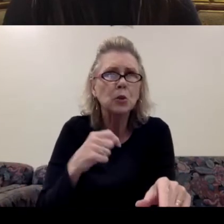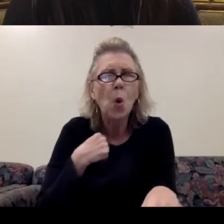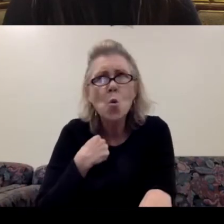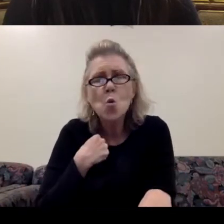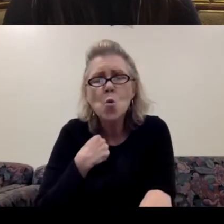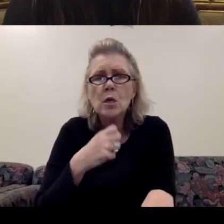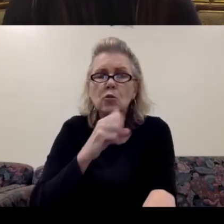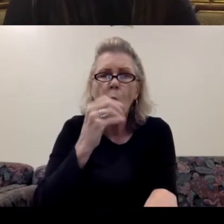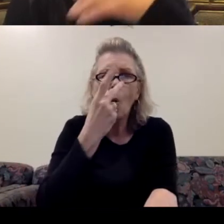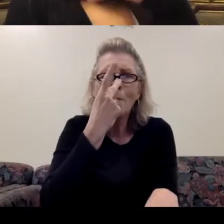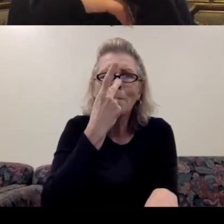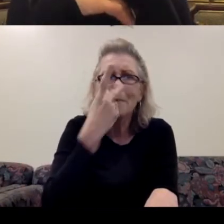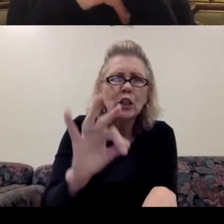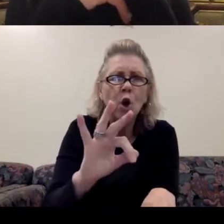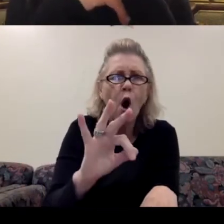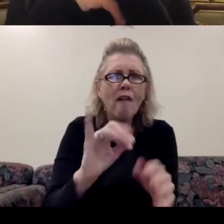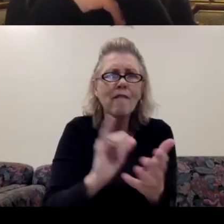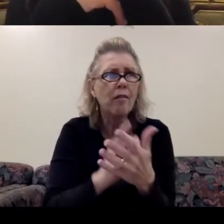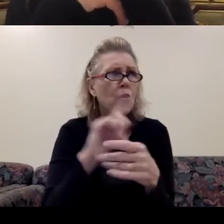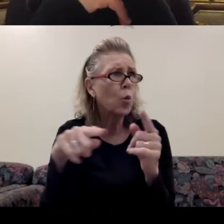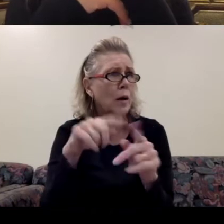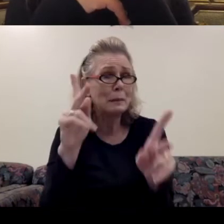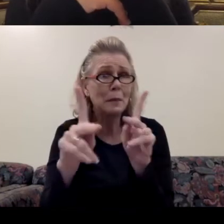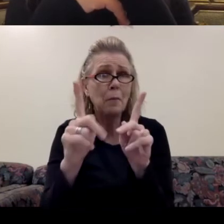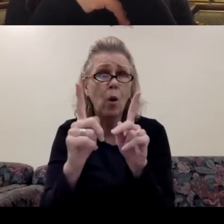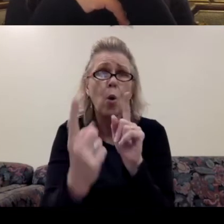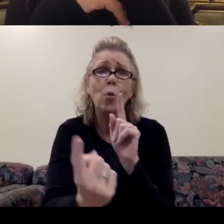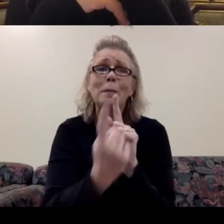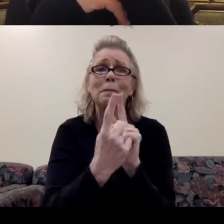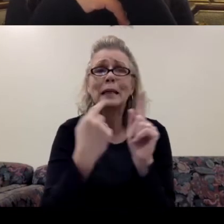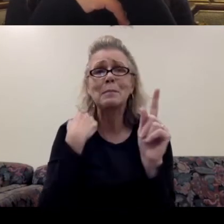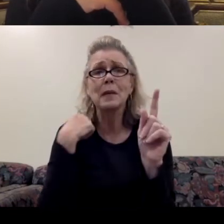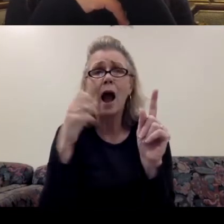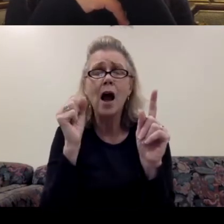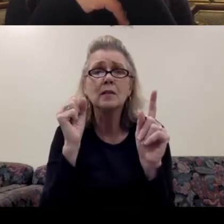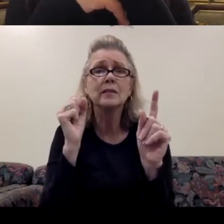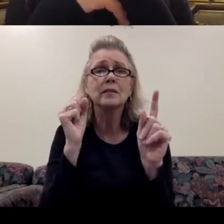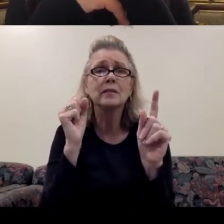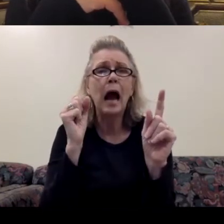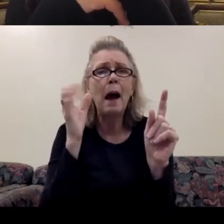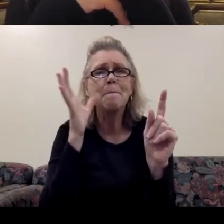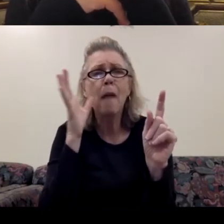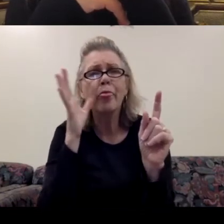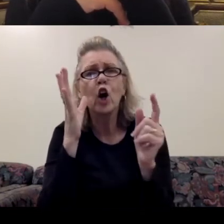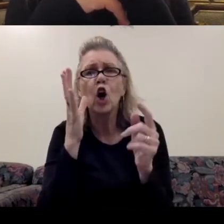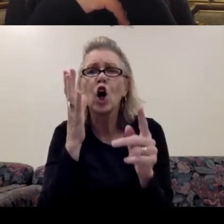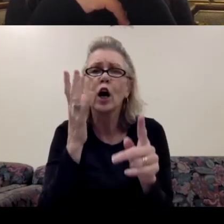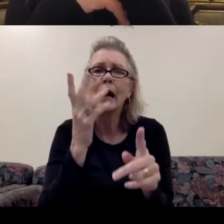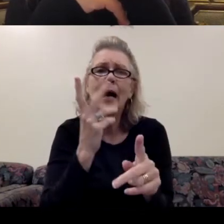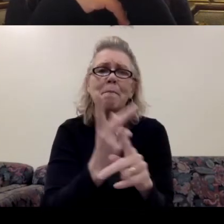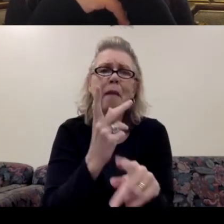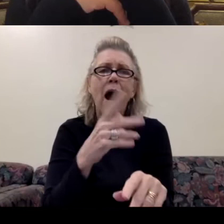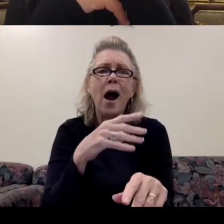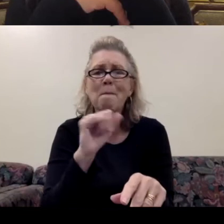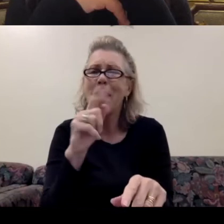that when people would meet me as a mother maintenance worker, they didn't